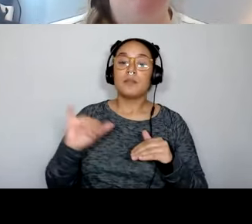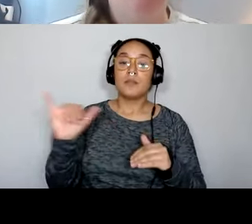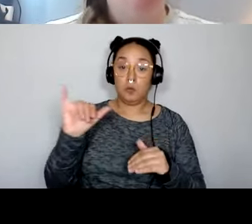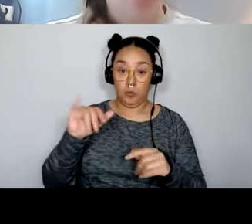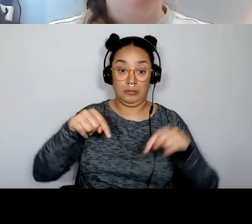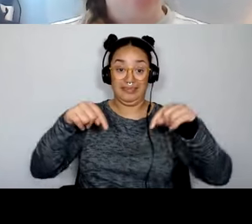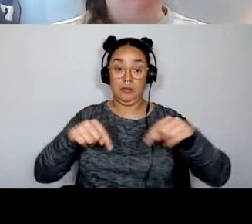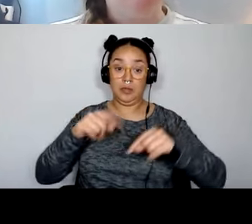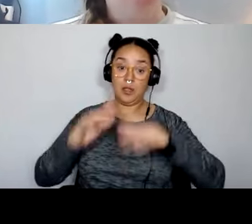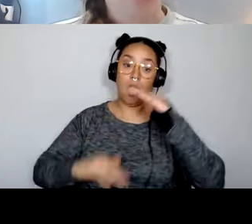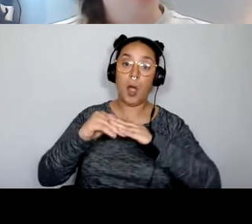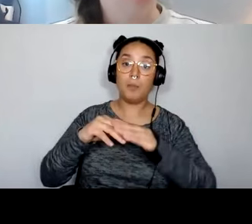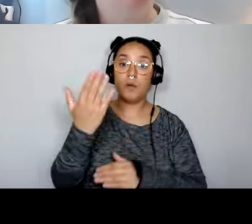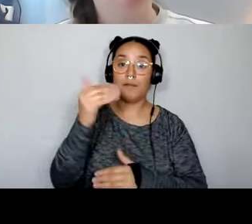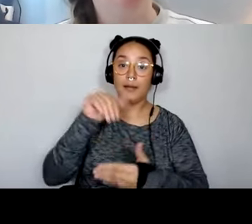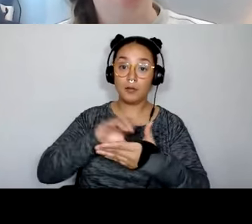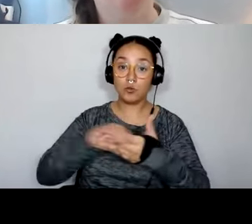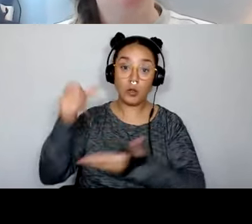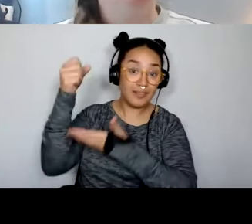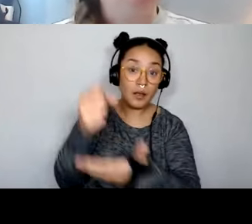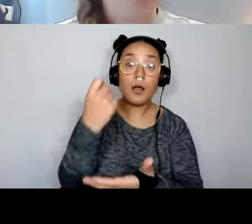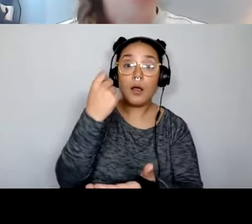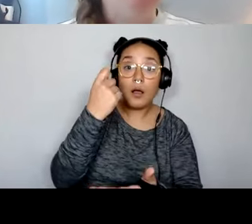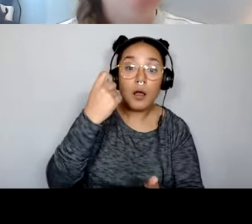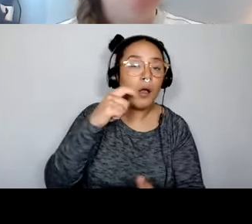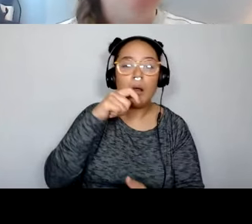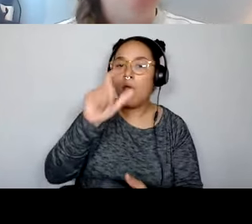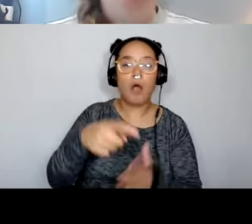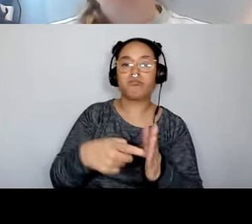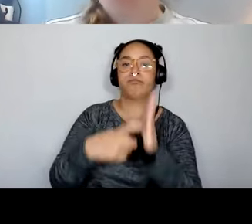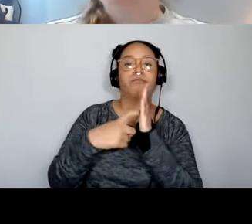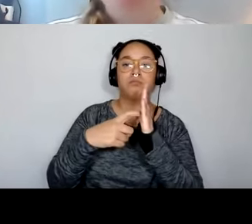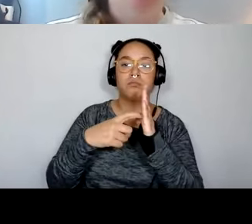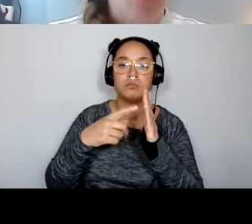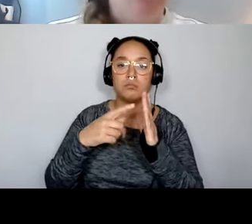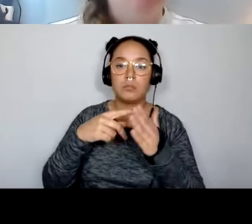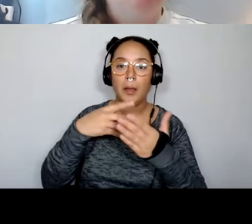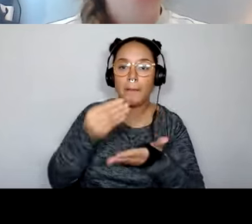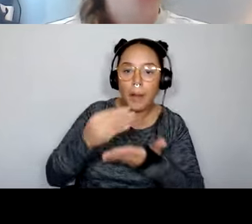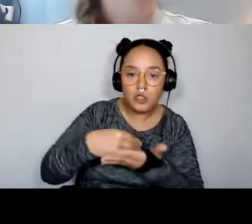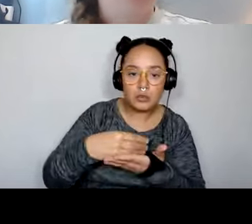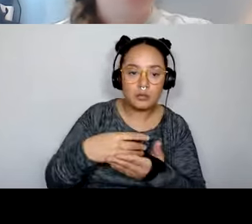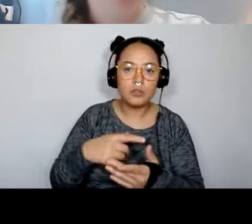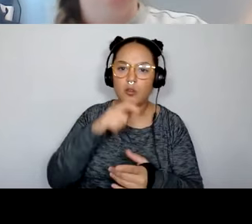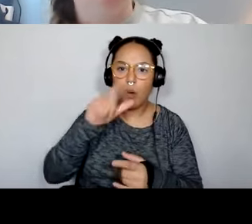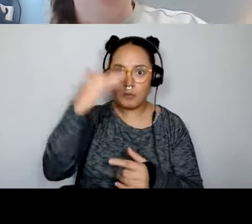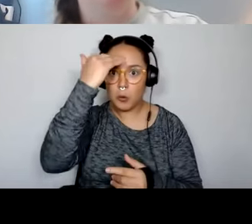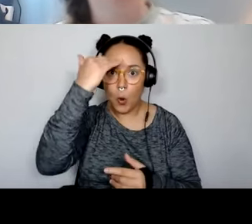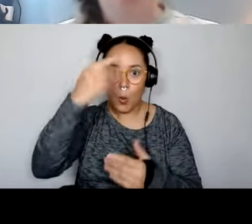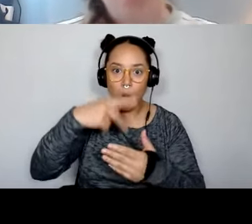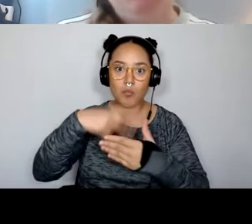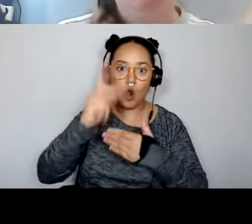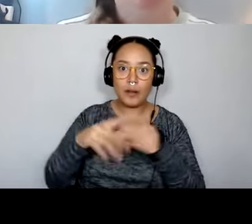program with a challenge. So you don't necessarily know exactly what the project costs are going to be, or what the